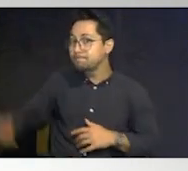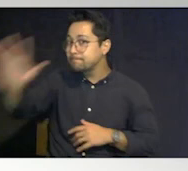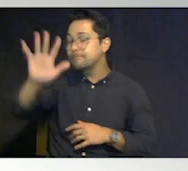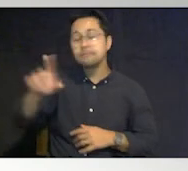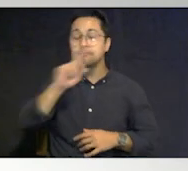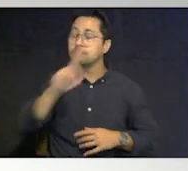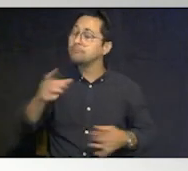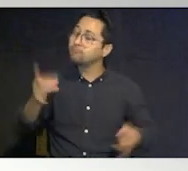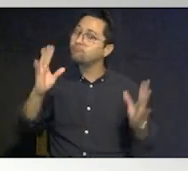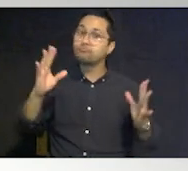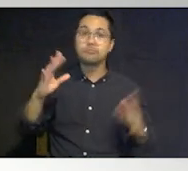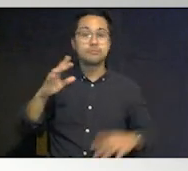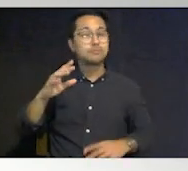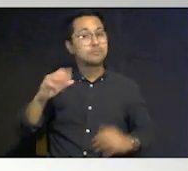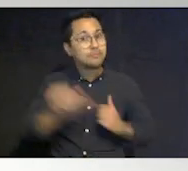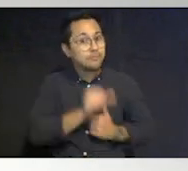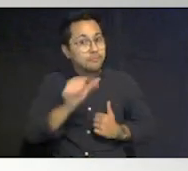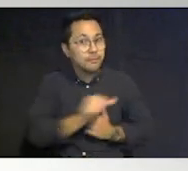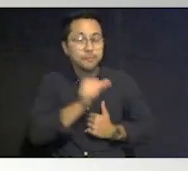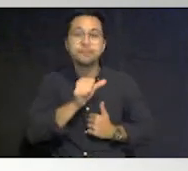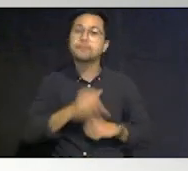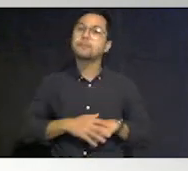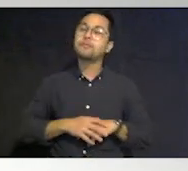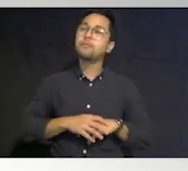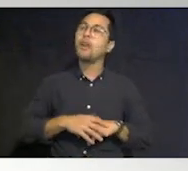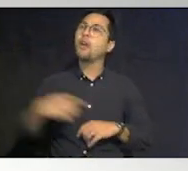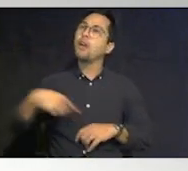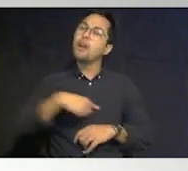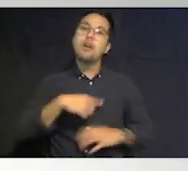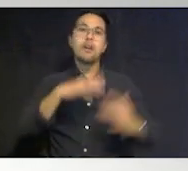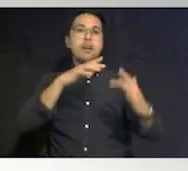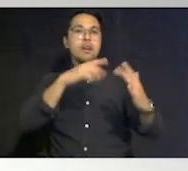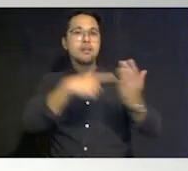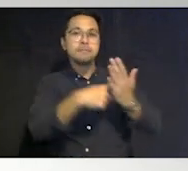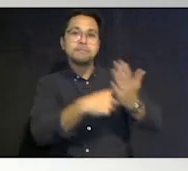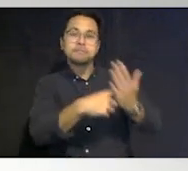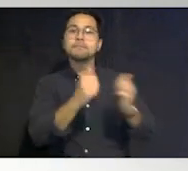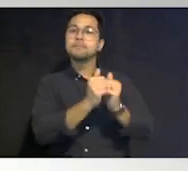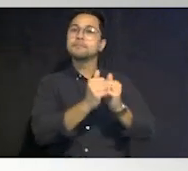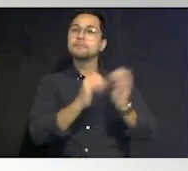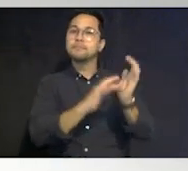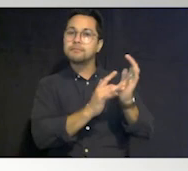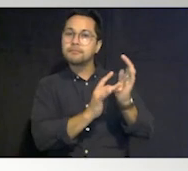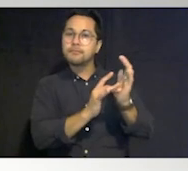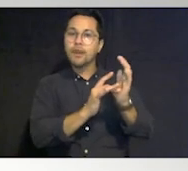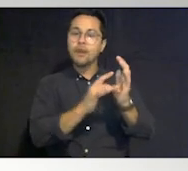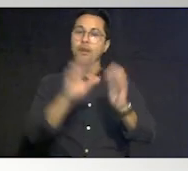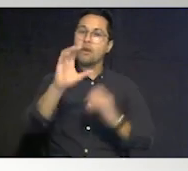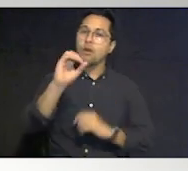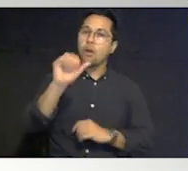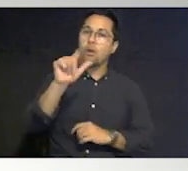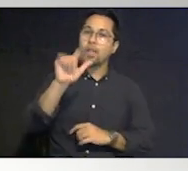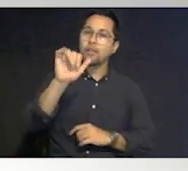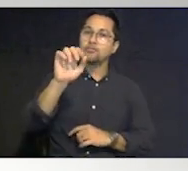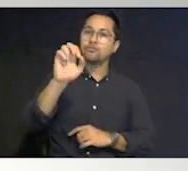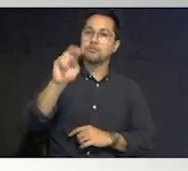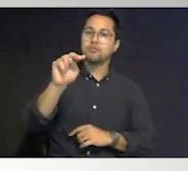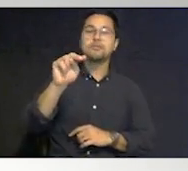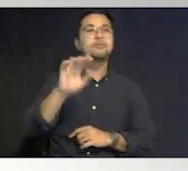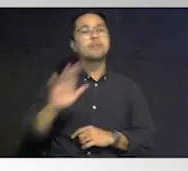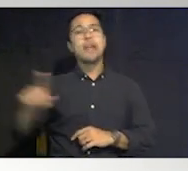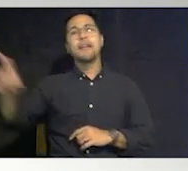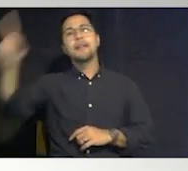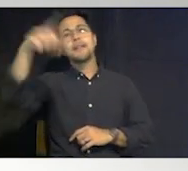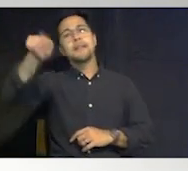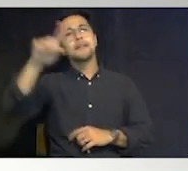dangerous we've been speaking with the medical coalition um and their response